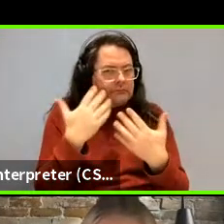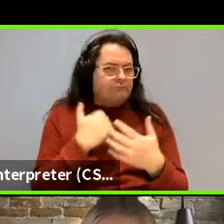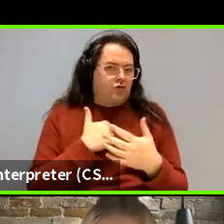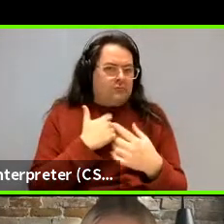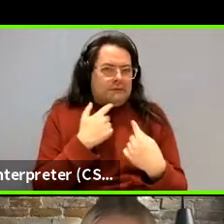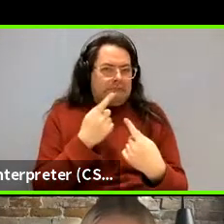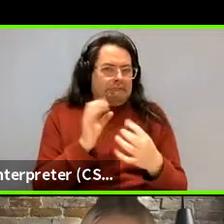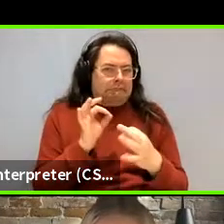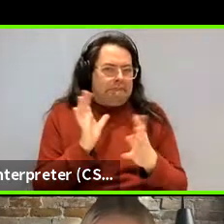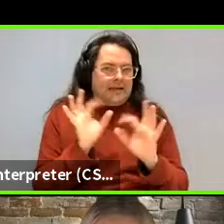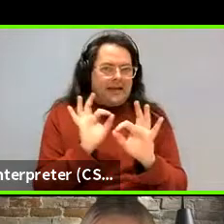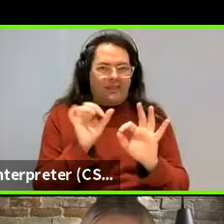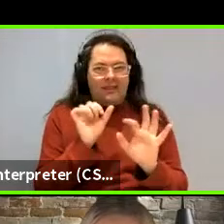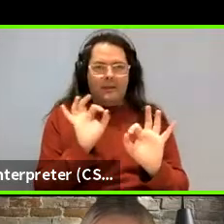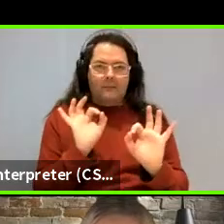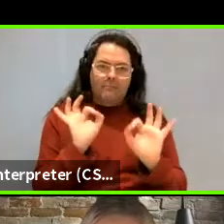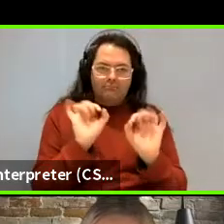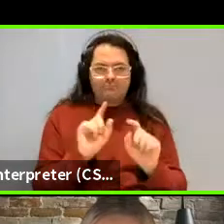deep to say there.